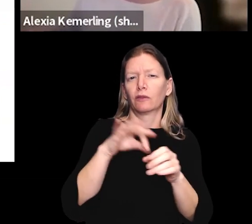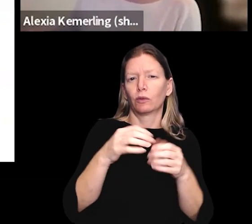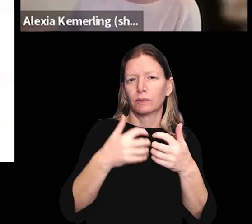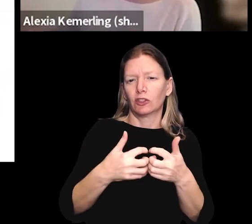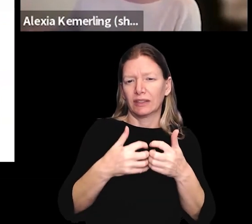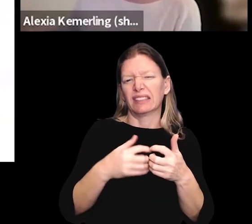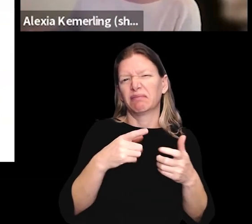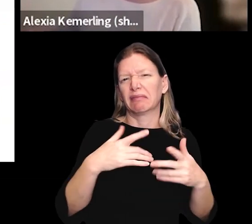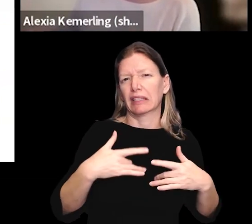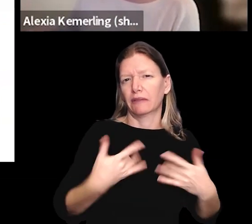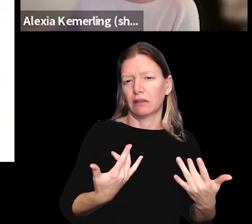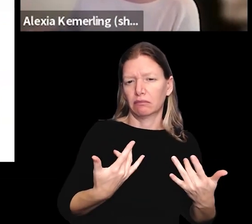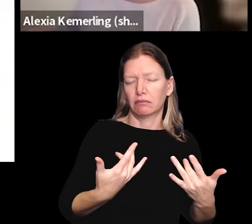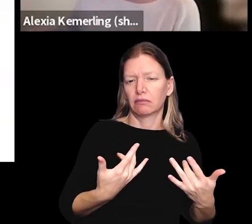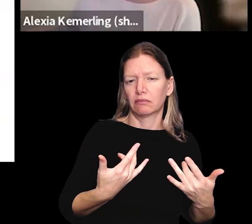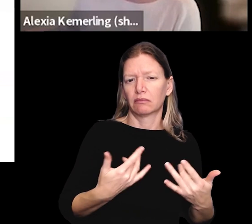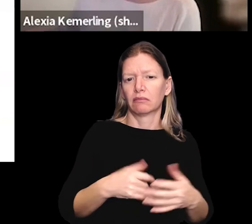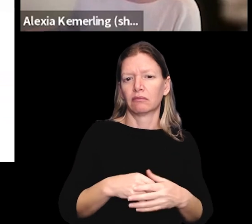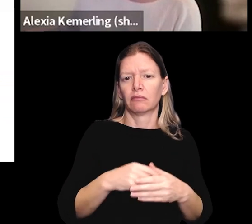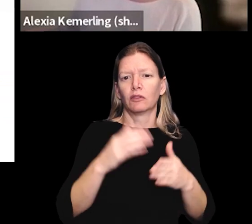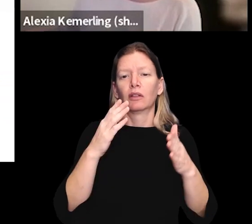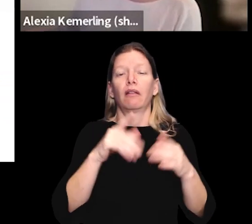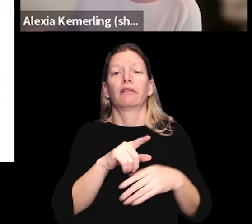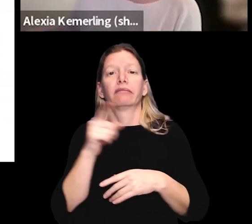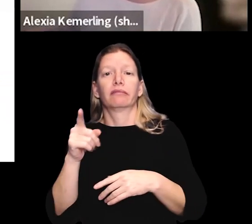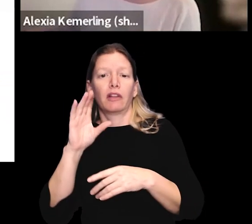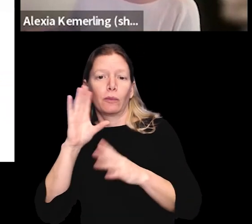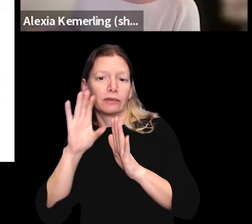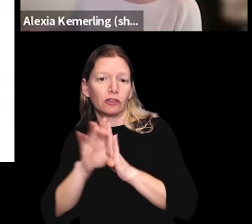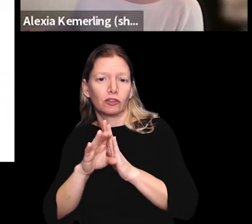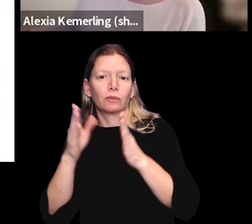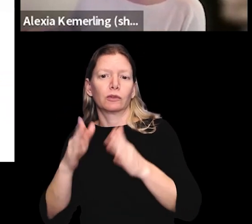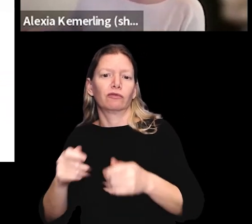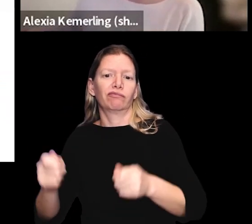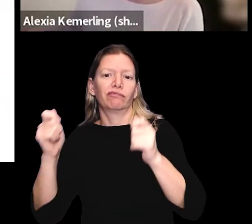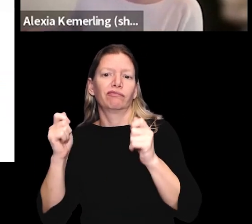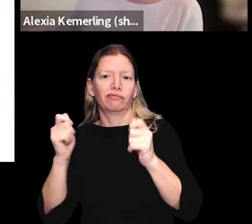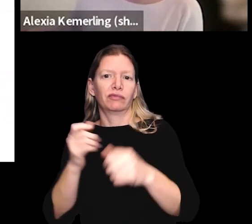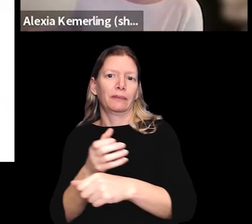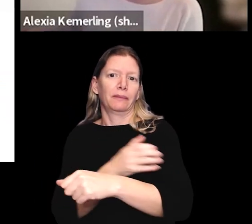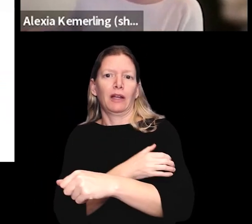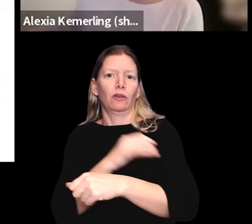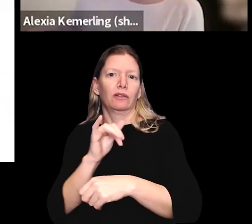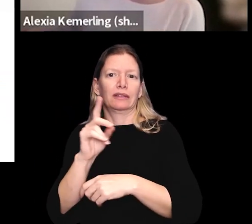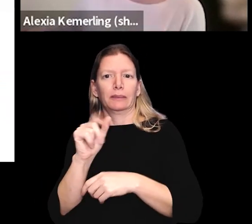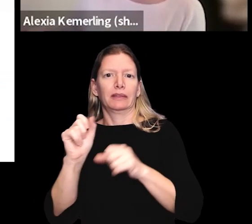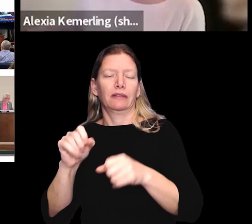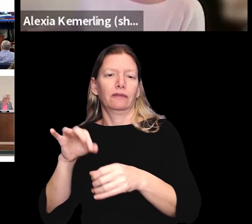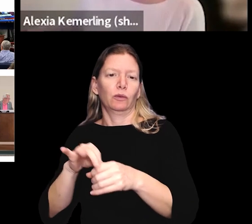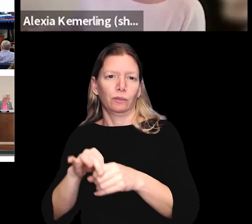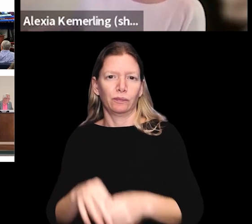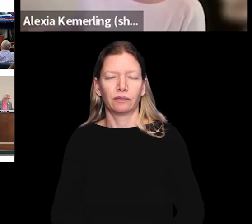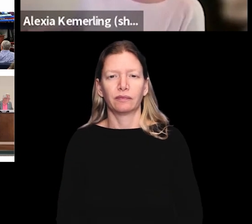man demonstrating accessible voting machines at an event and a person holding a sign that says power the disability vote.